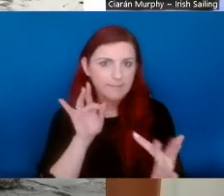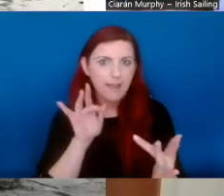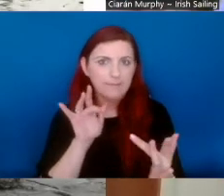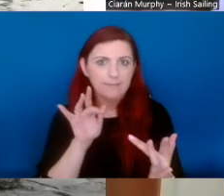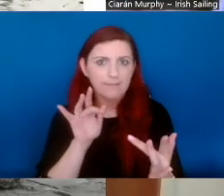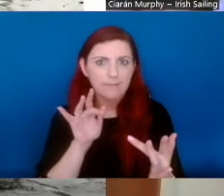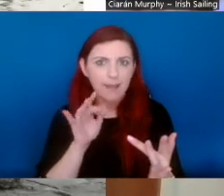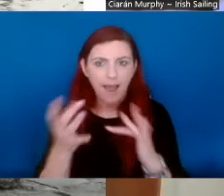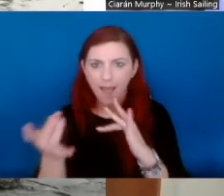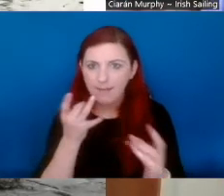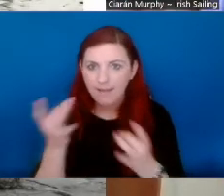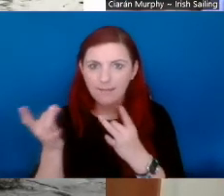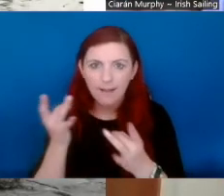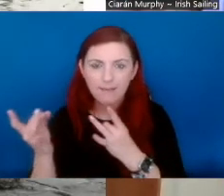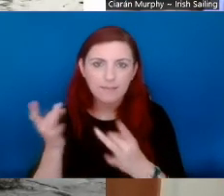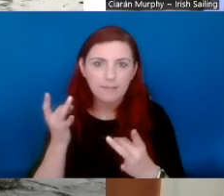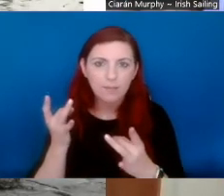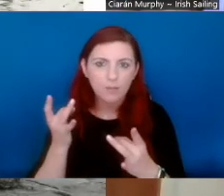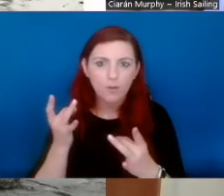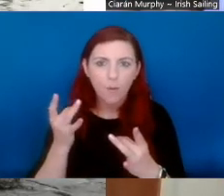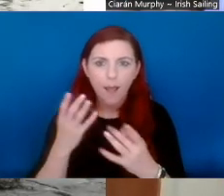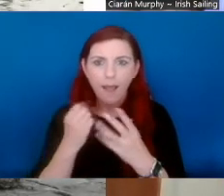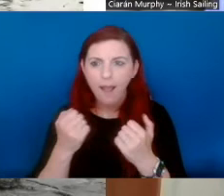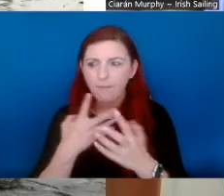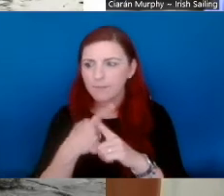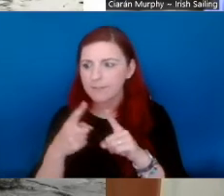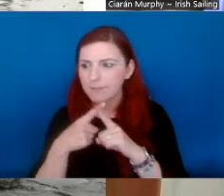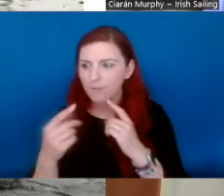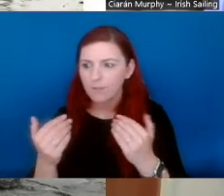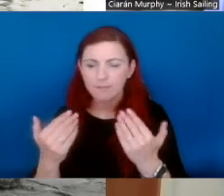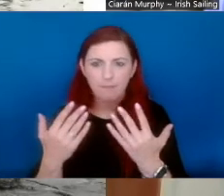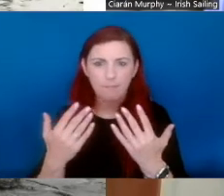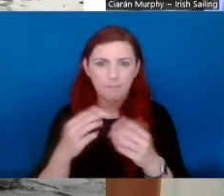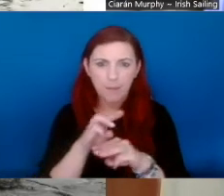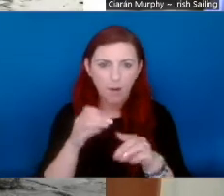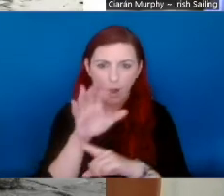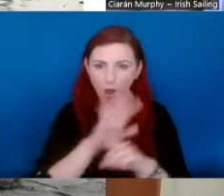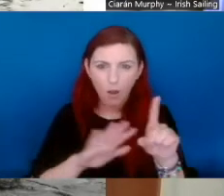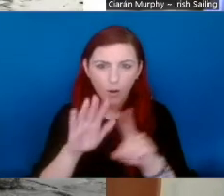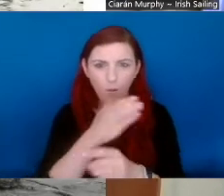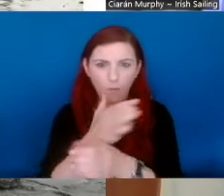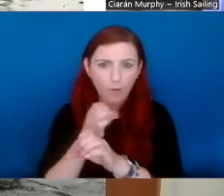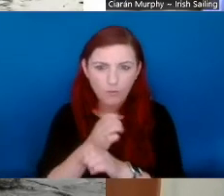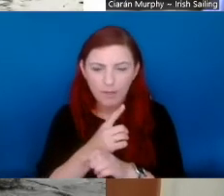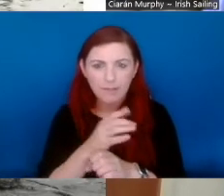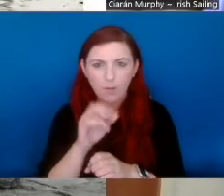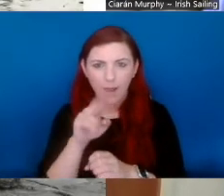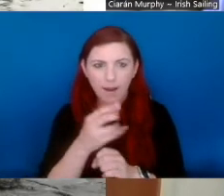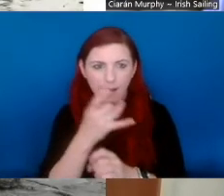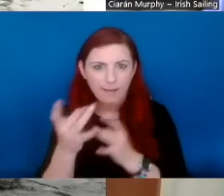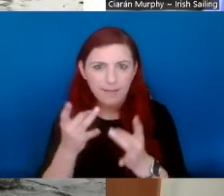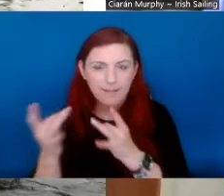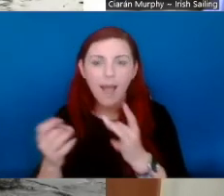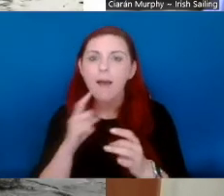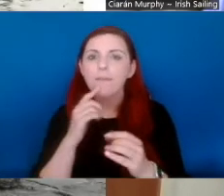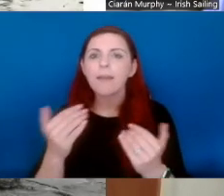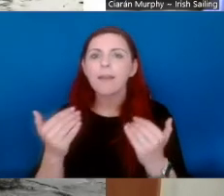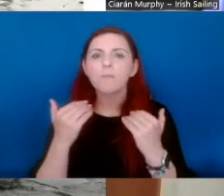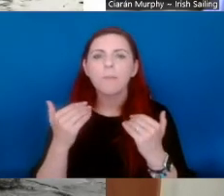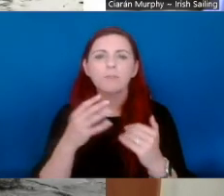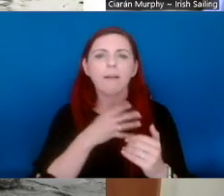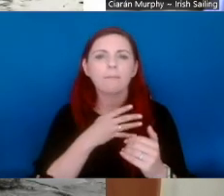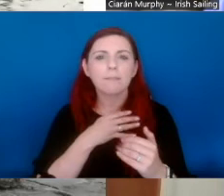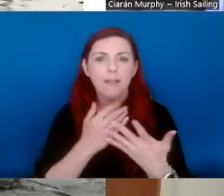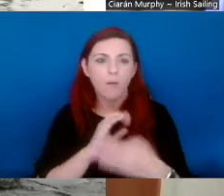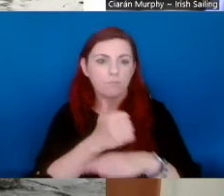and then build on that. Brilliant. Thanks, Owen. Yeah, and based on the same team, would say, just to get in